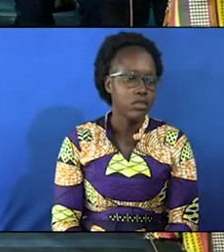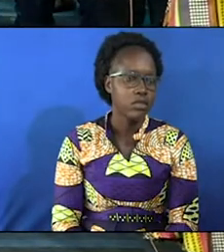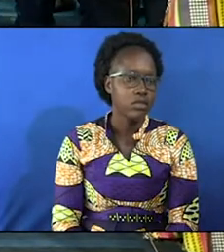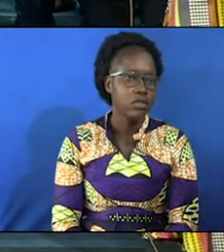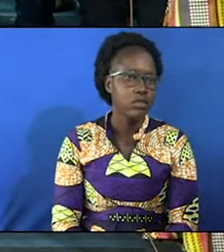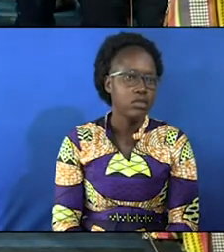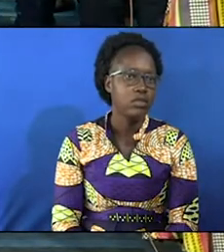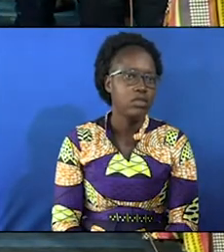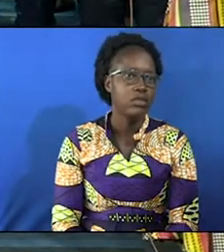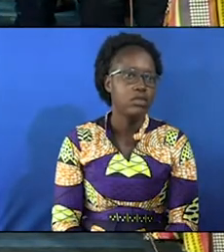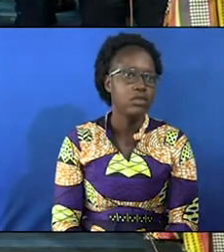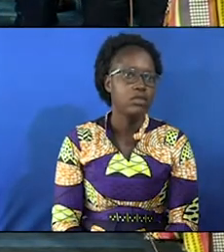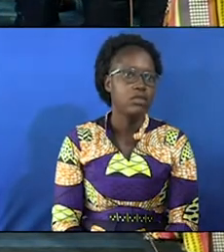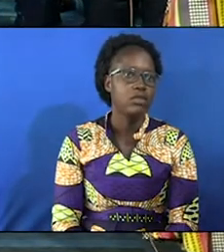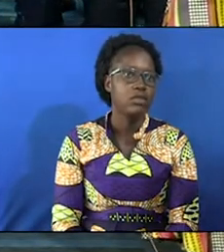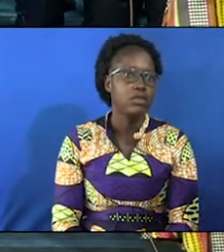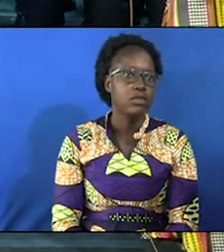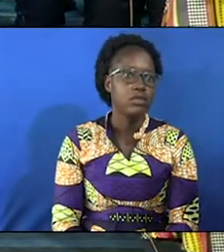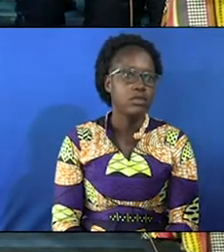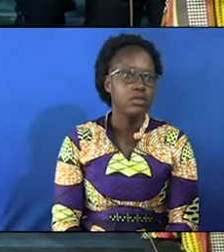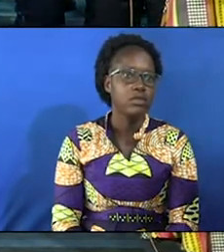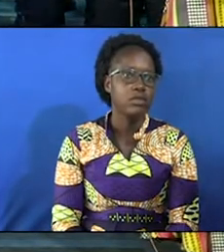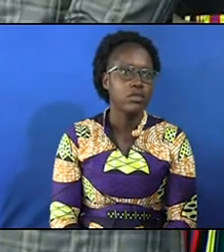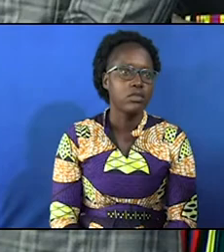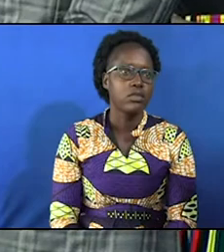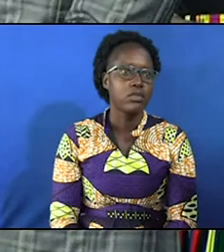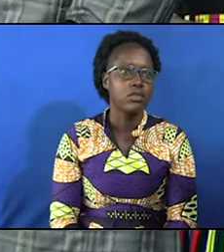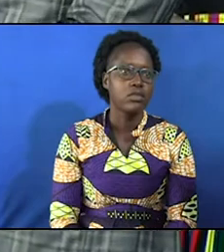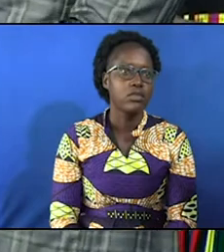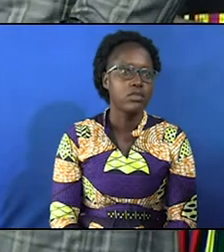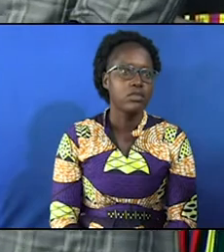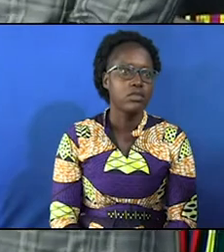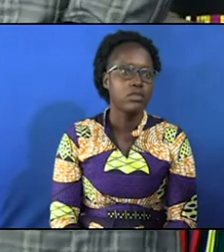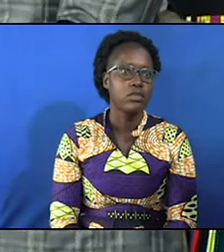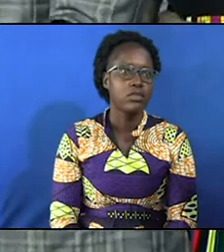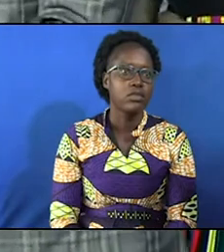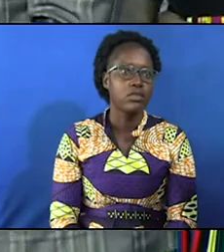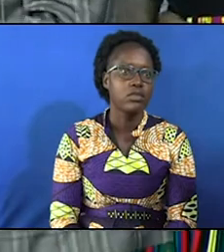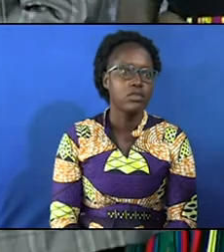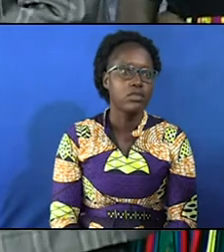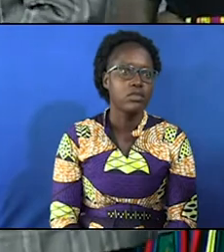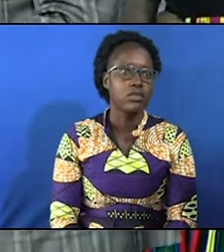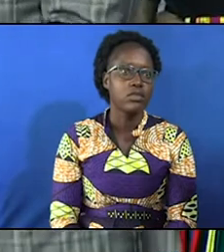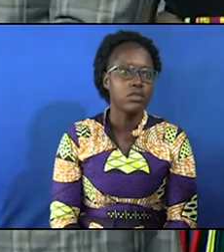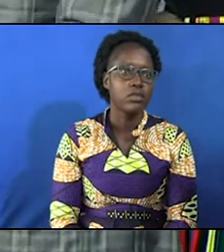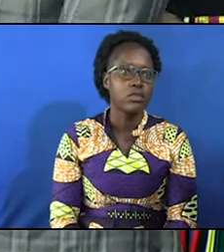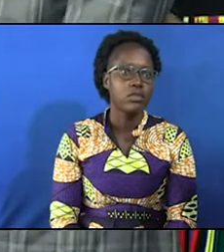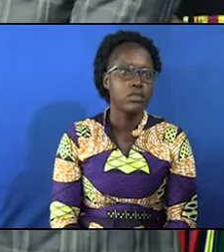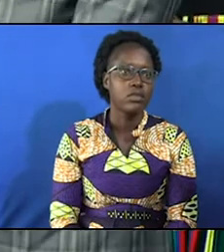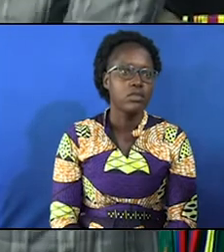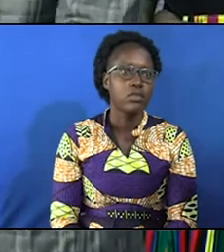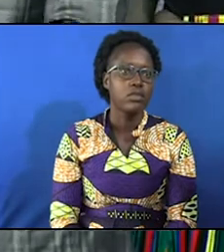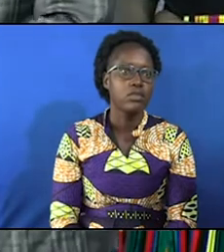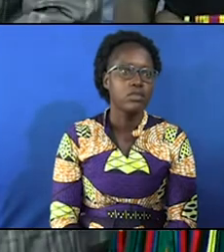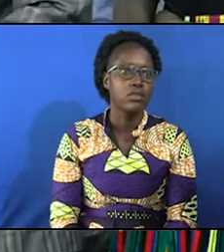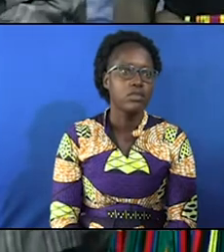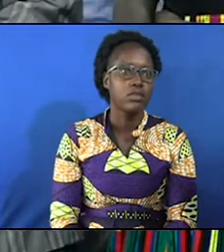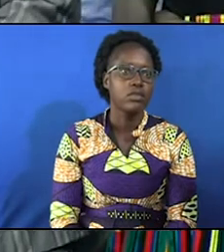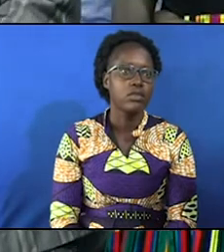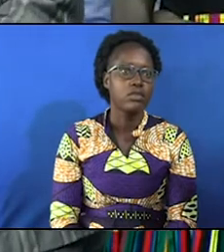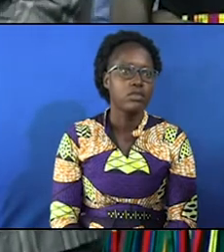those who remember where you sat if your belongings is there please be your brother's keeper